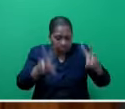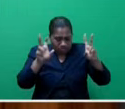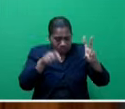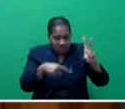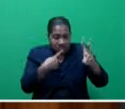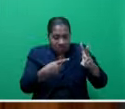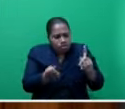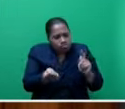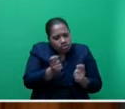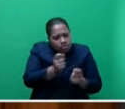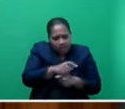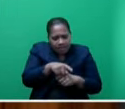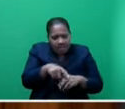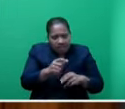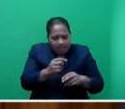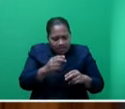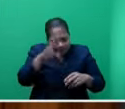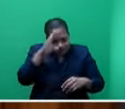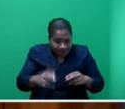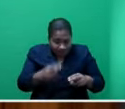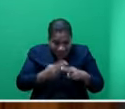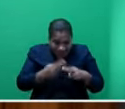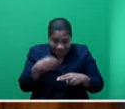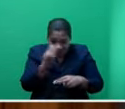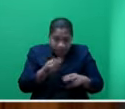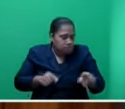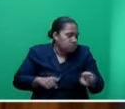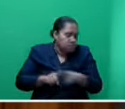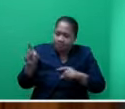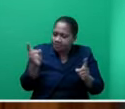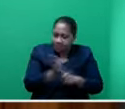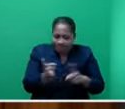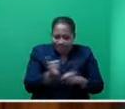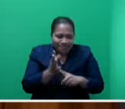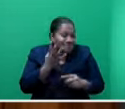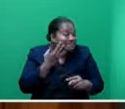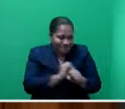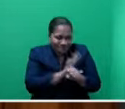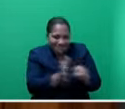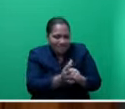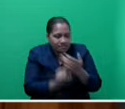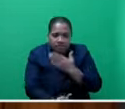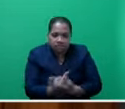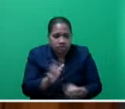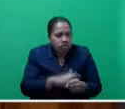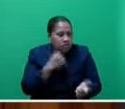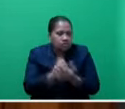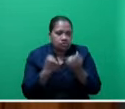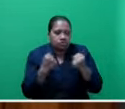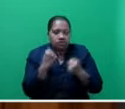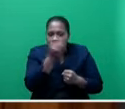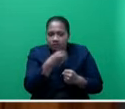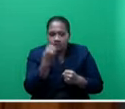country's farming and food systems is even more important during the COVID-19 pandemic to ensure strong food value